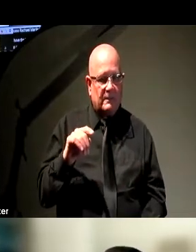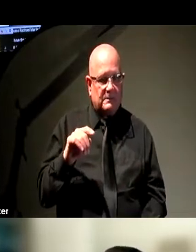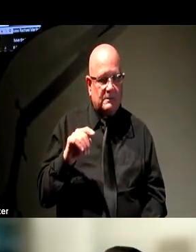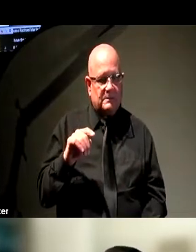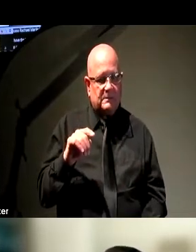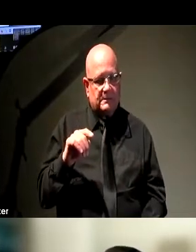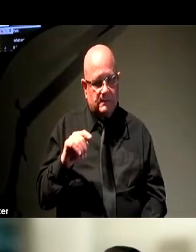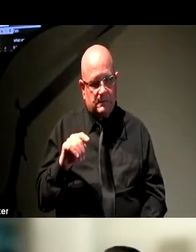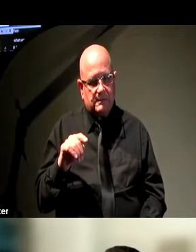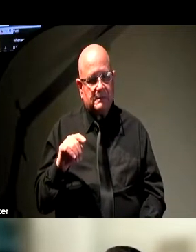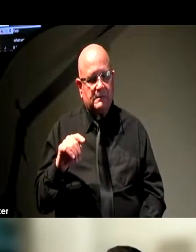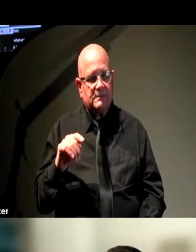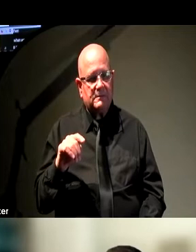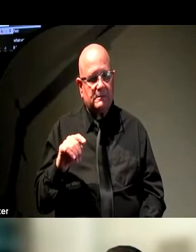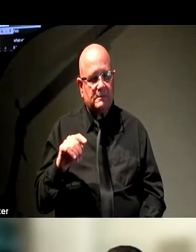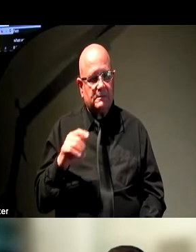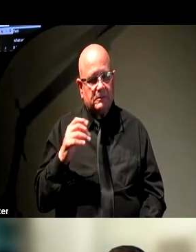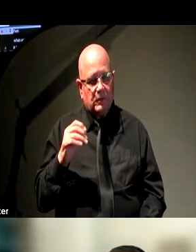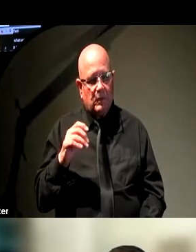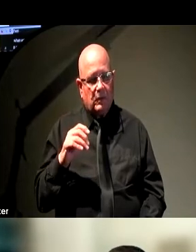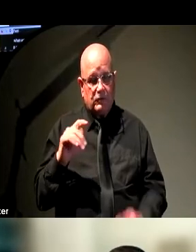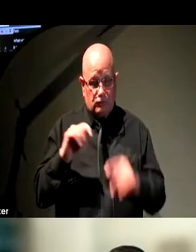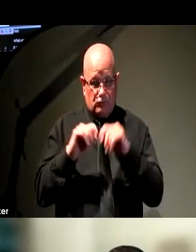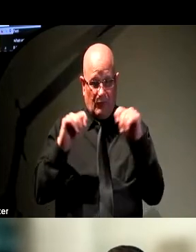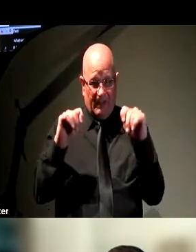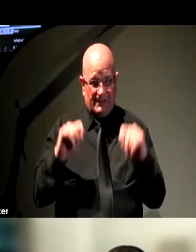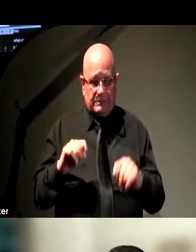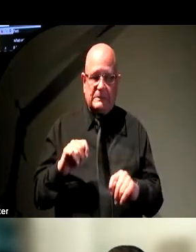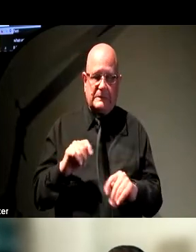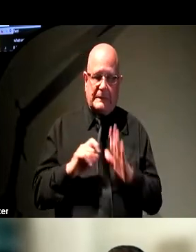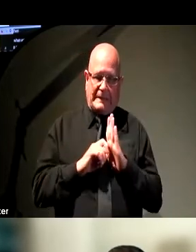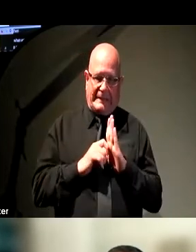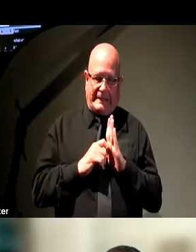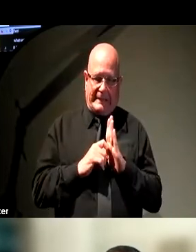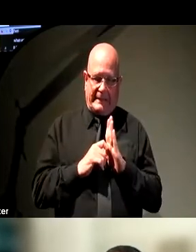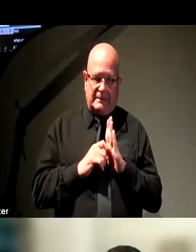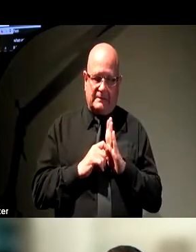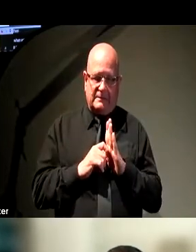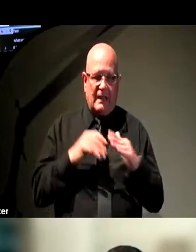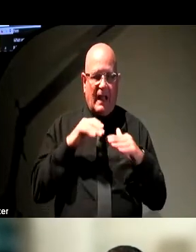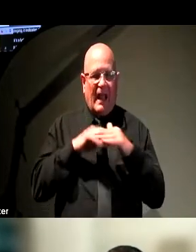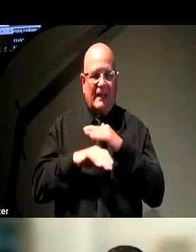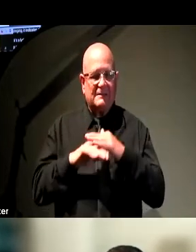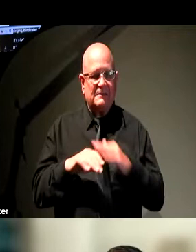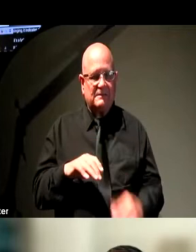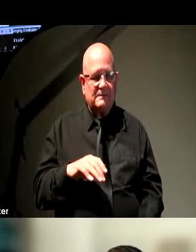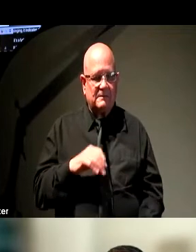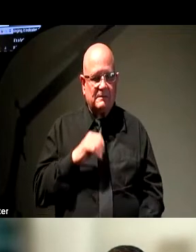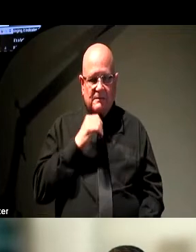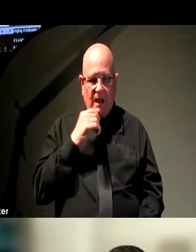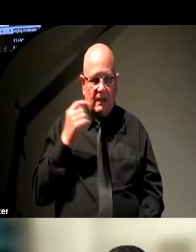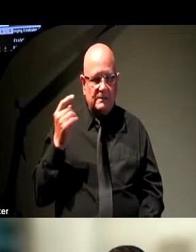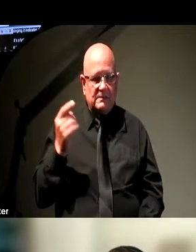from one of her songs. So transcripts are key to access. And they're not something that should be done as